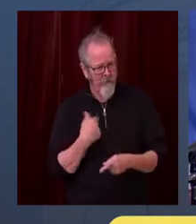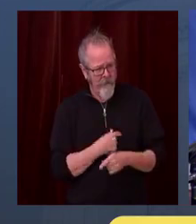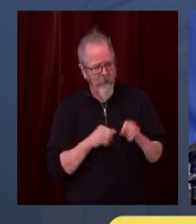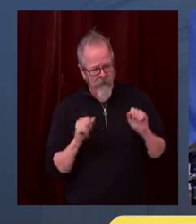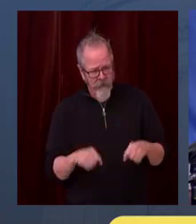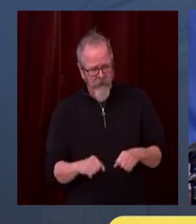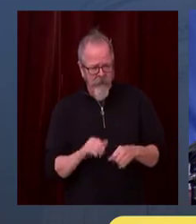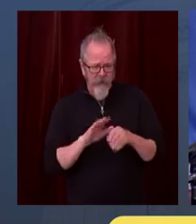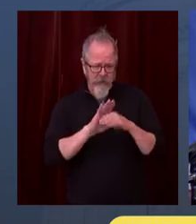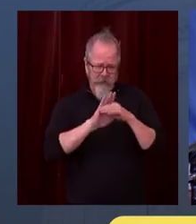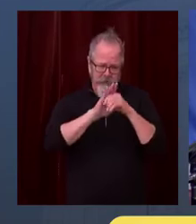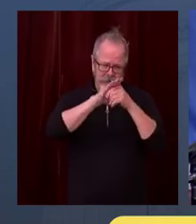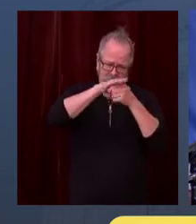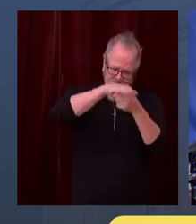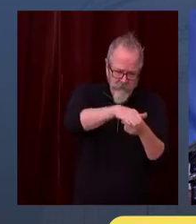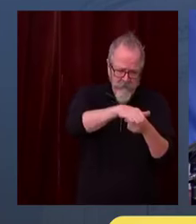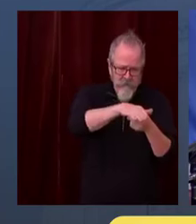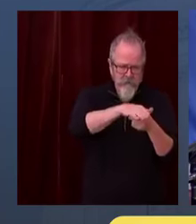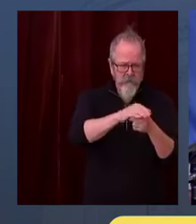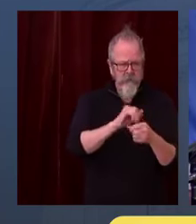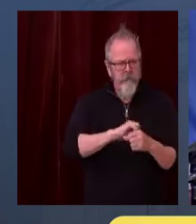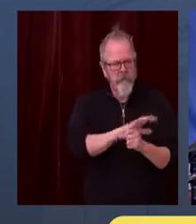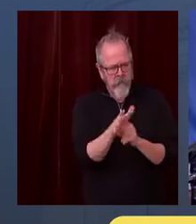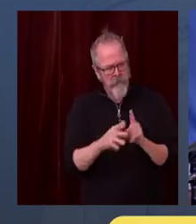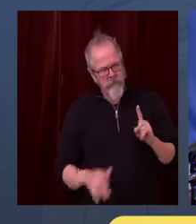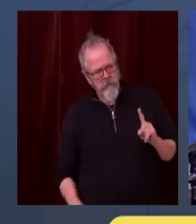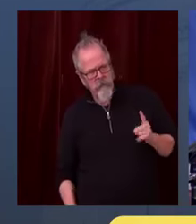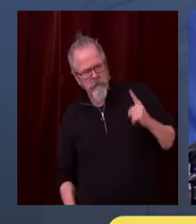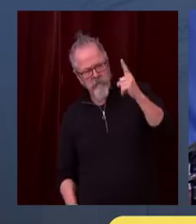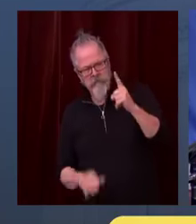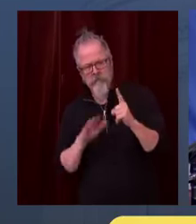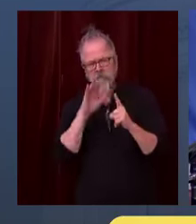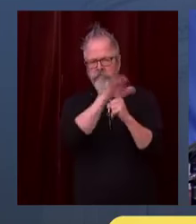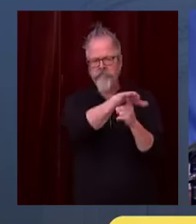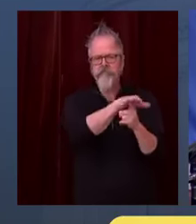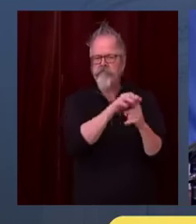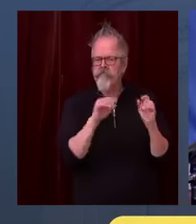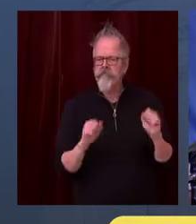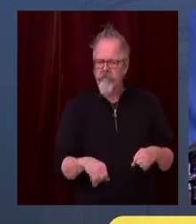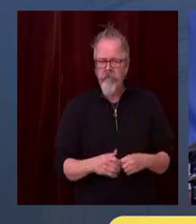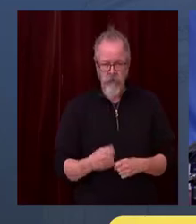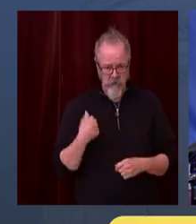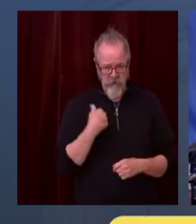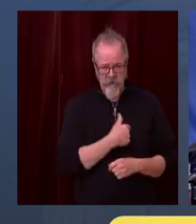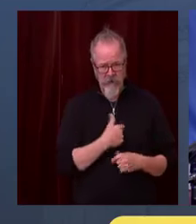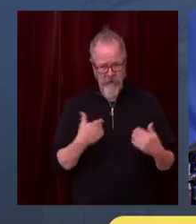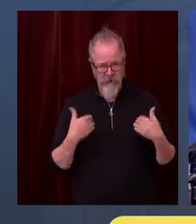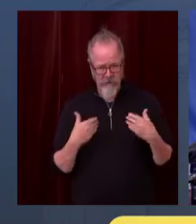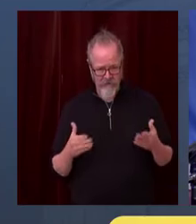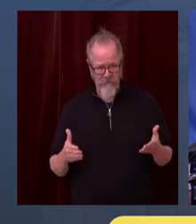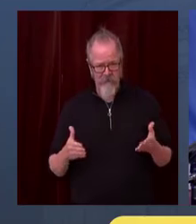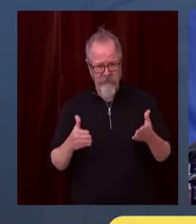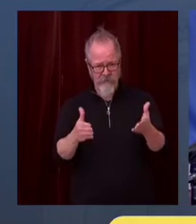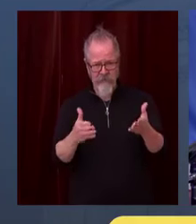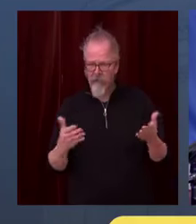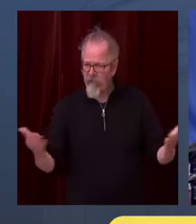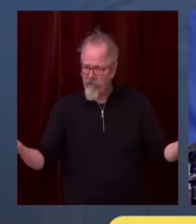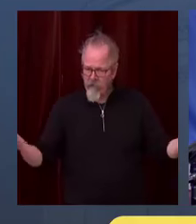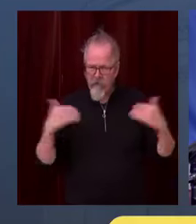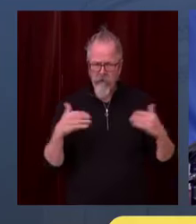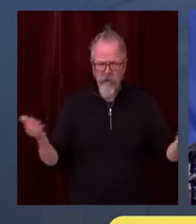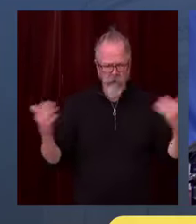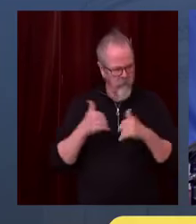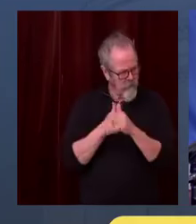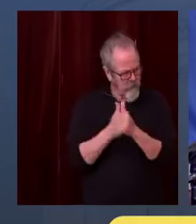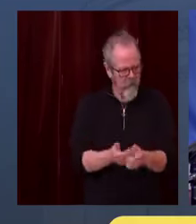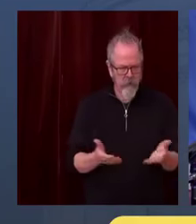And I'm blowing the horn here and asking Washingtonians to join this effort. And the more people who join this effort and